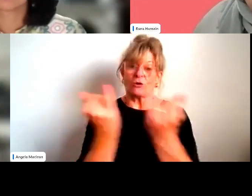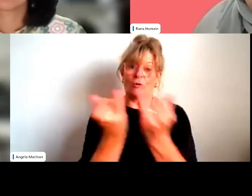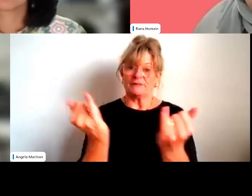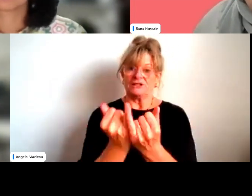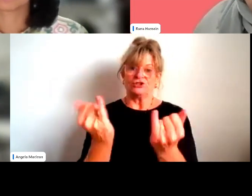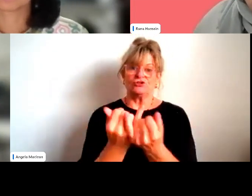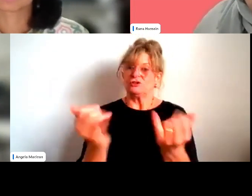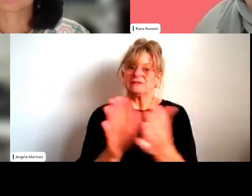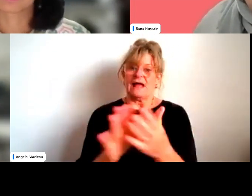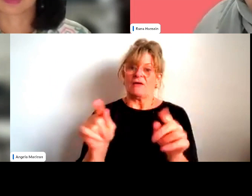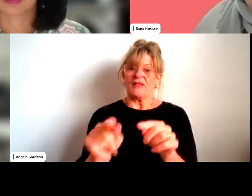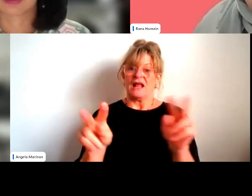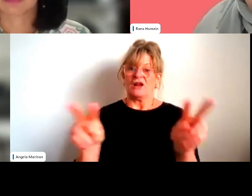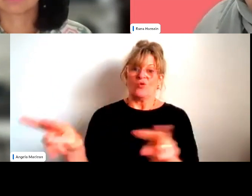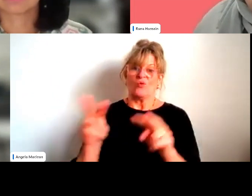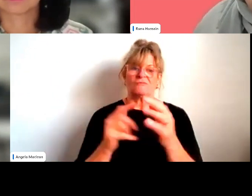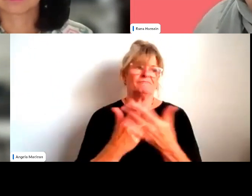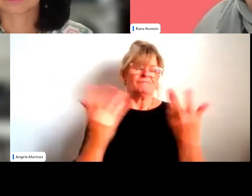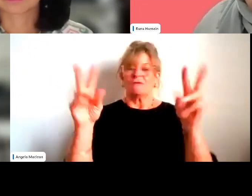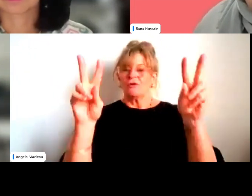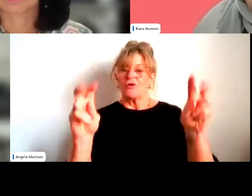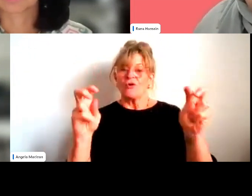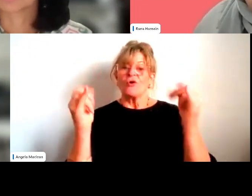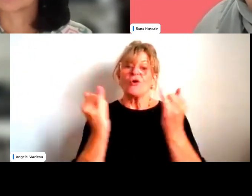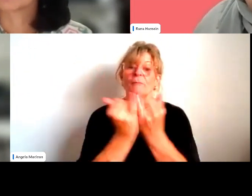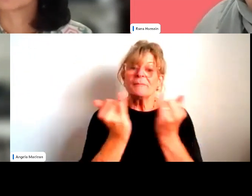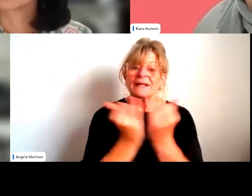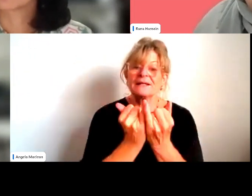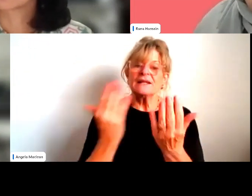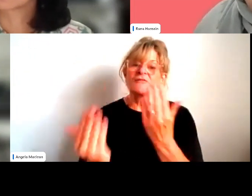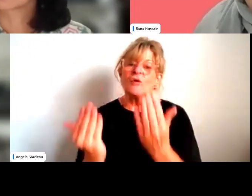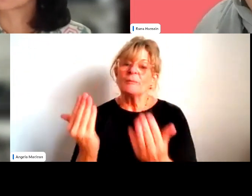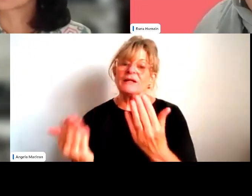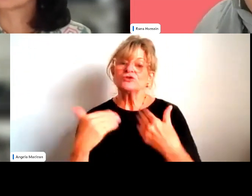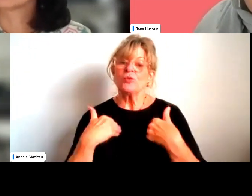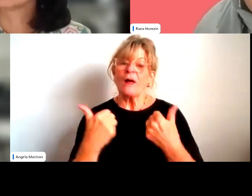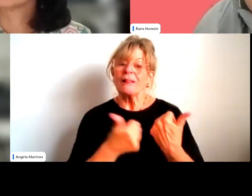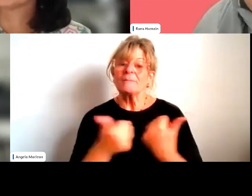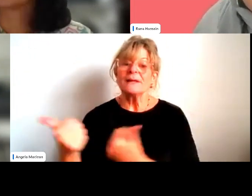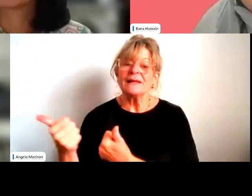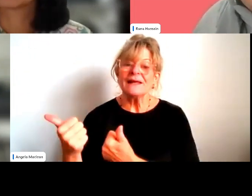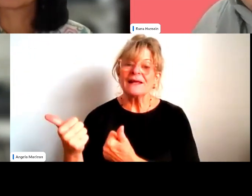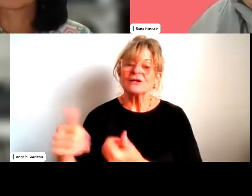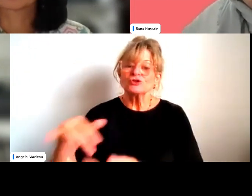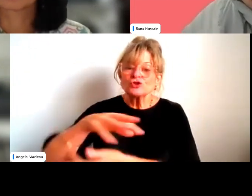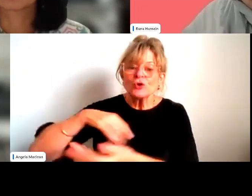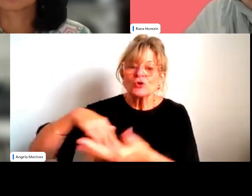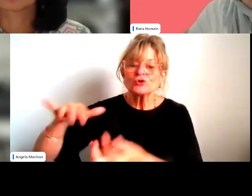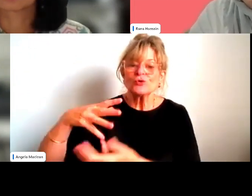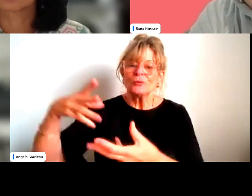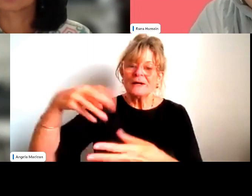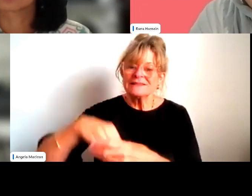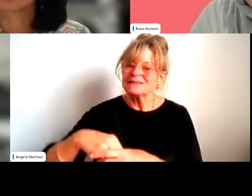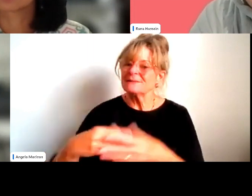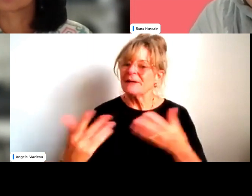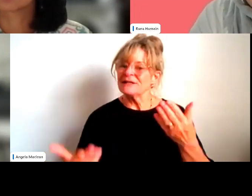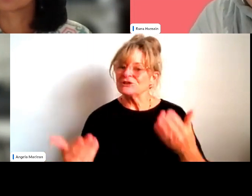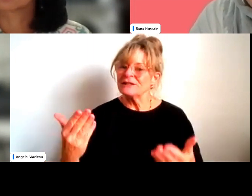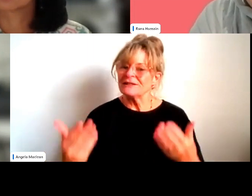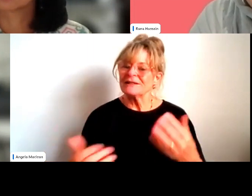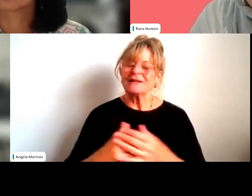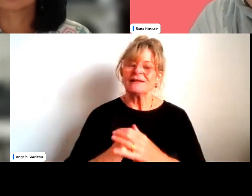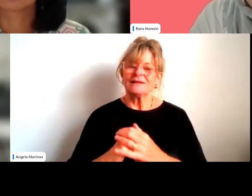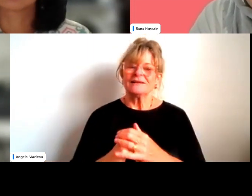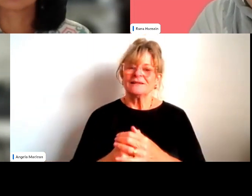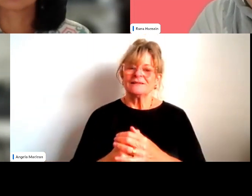on competitive versus wellbeing and social participation, all those kinds of things. And, and, and as an organization, you